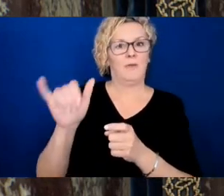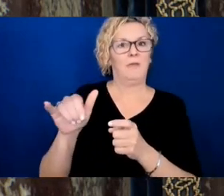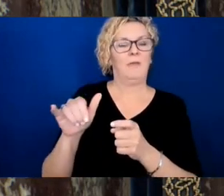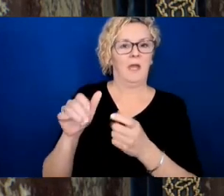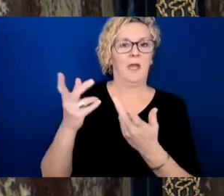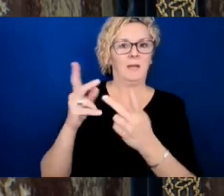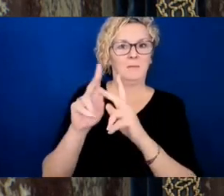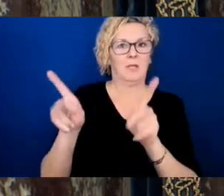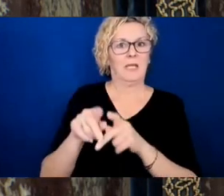soon as possible. Thank you. Garisto, the Gatik fundraising